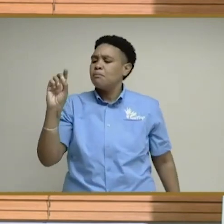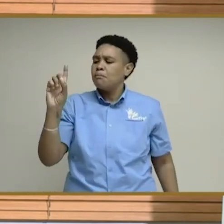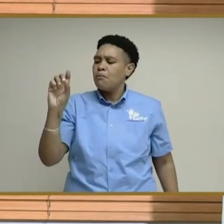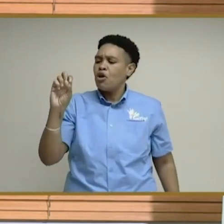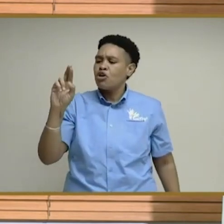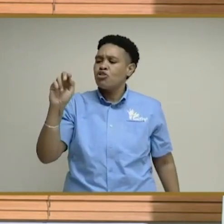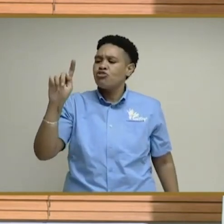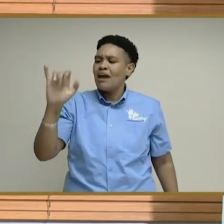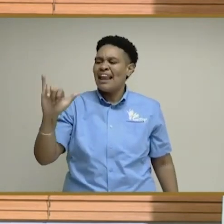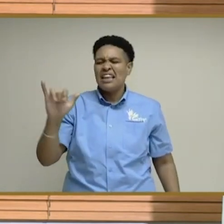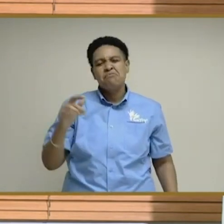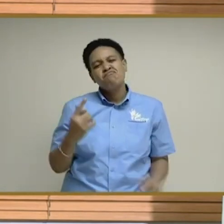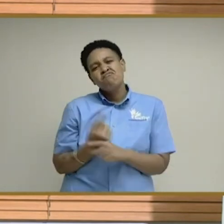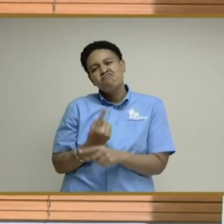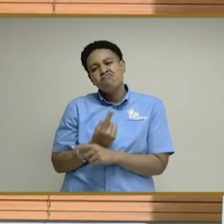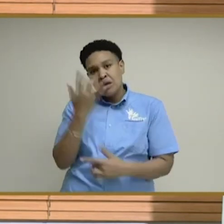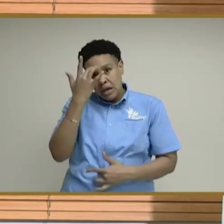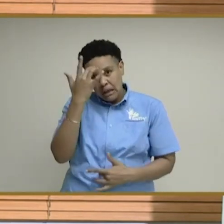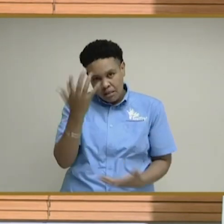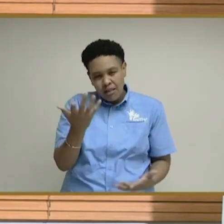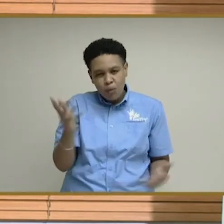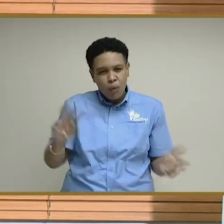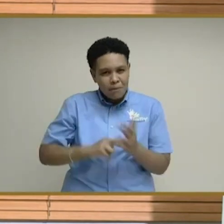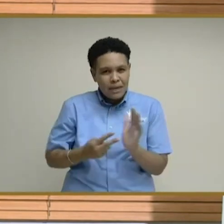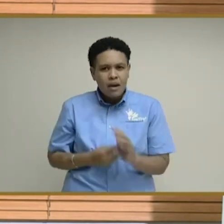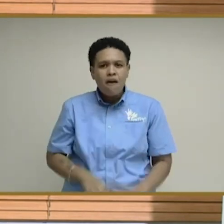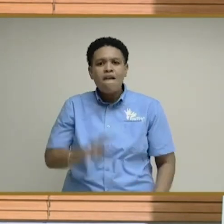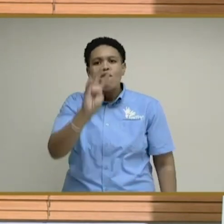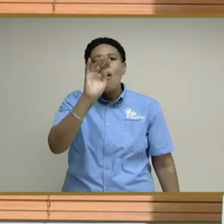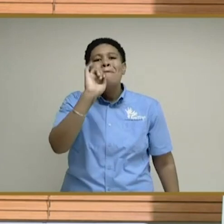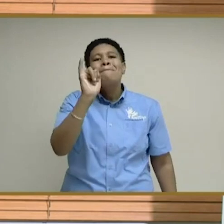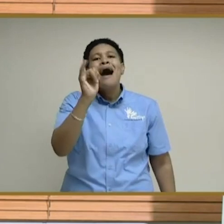Four are critically ill. Now look at the numbers.